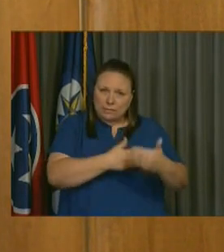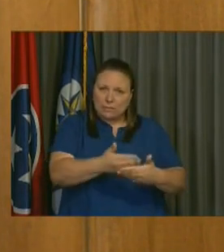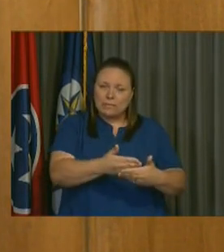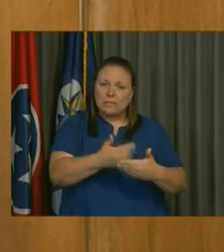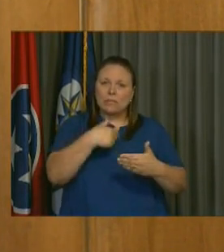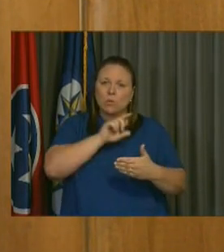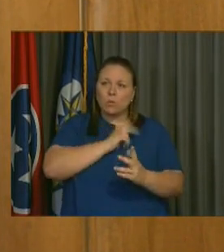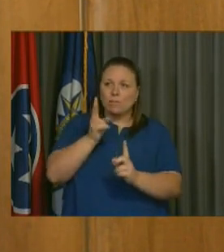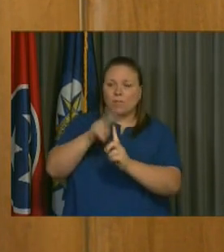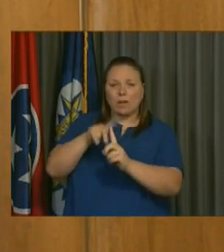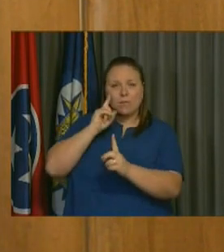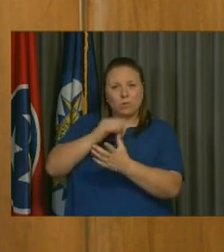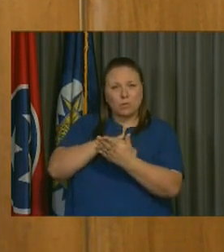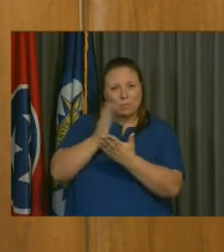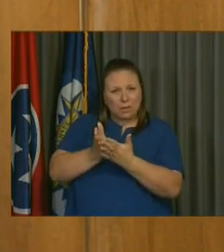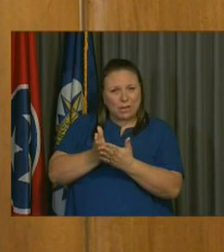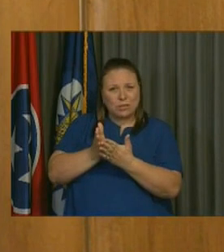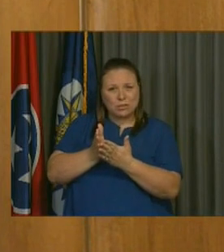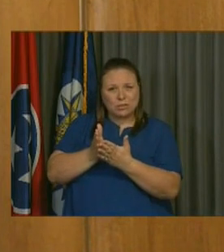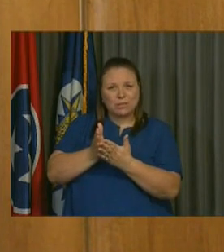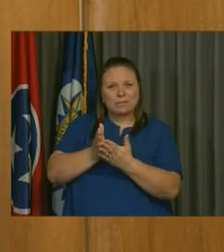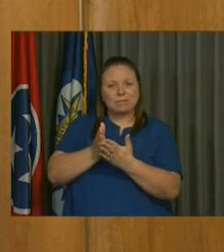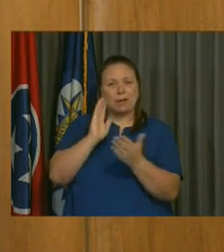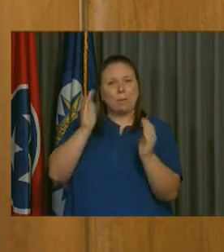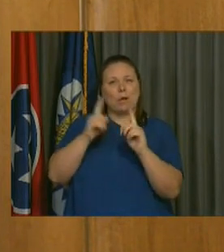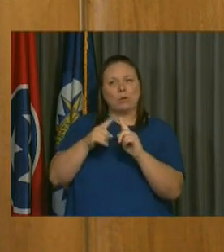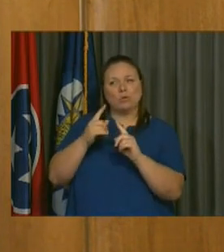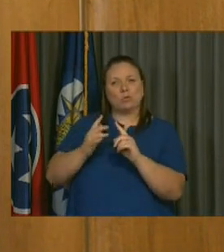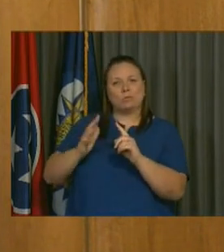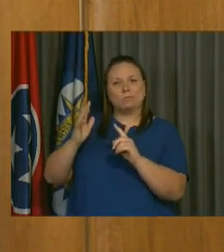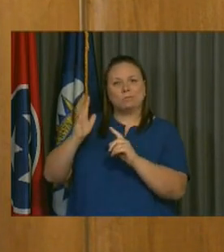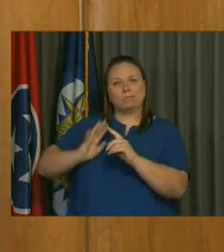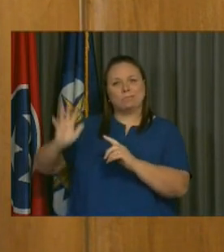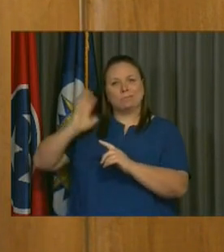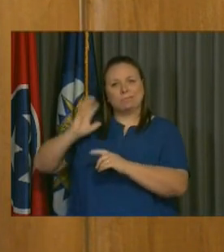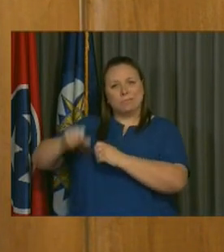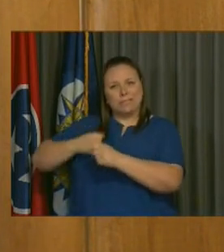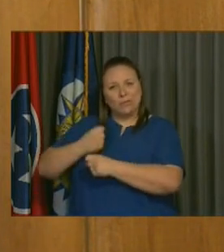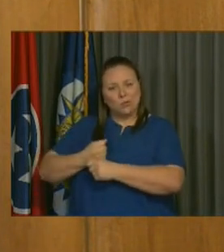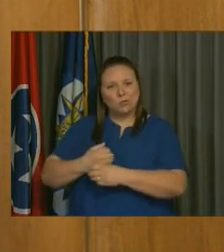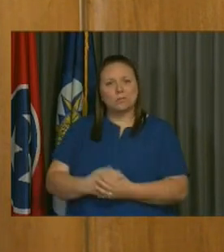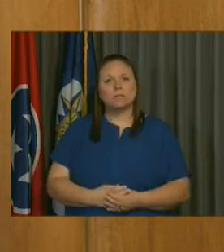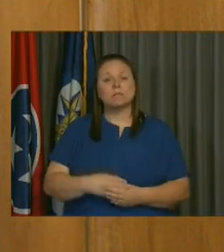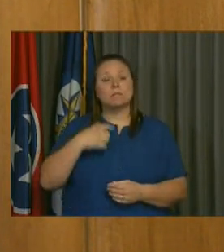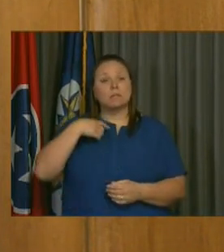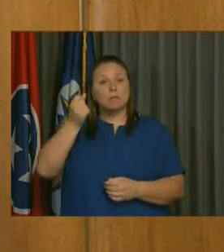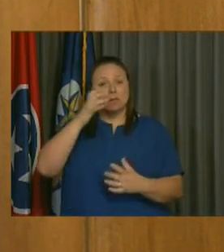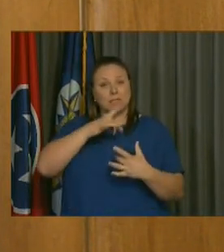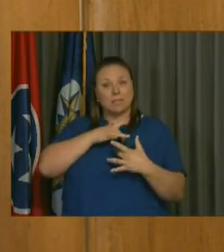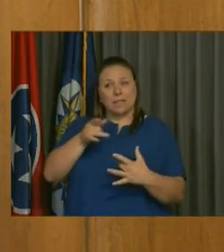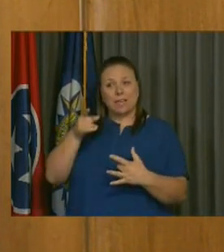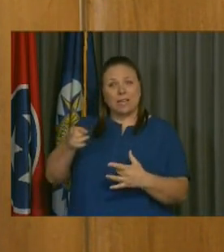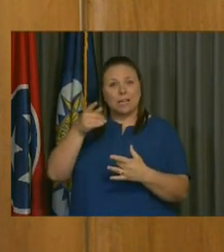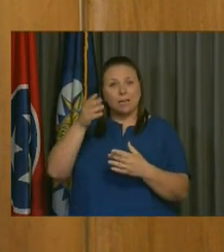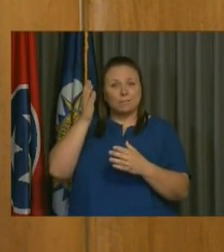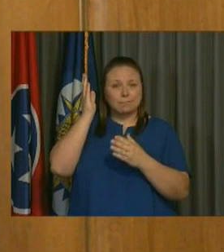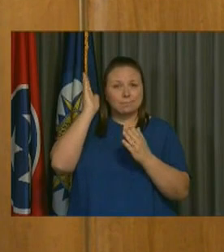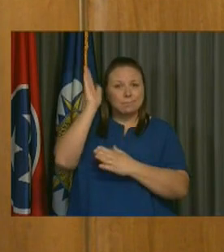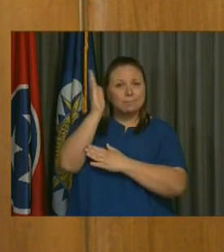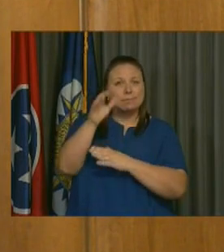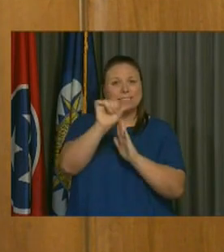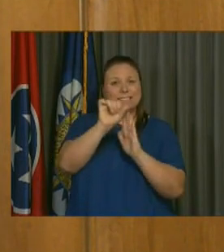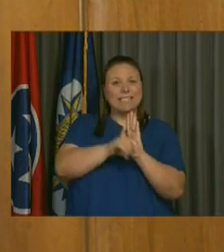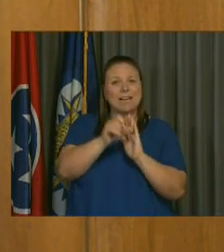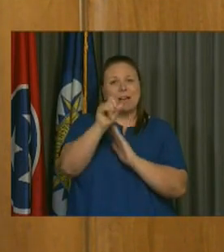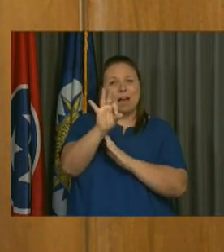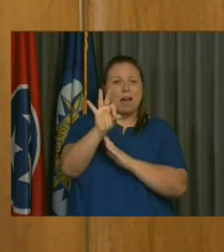we're following for this budget relative to years gone by. My understanding is that traditionally that the mayor has delivered a state and metro address